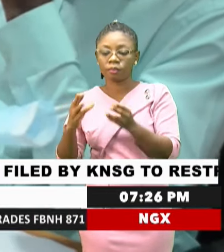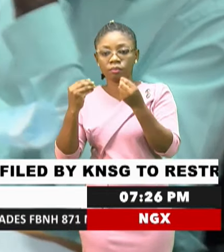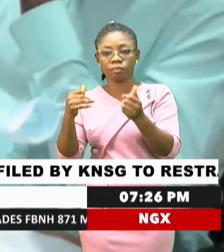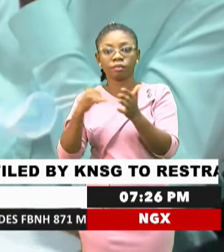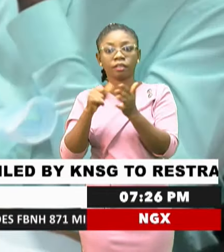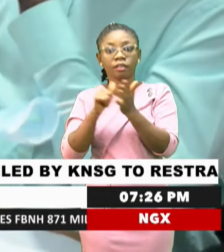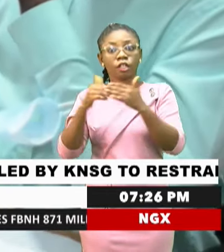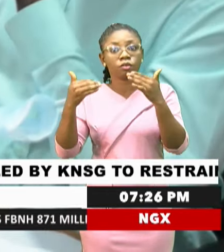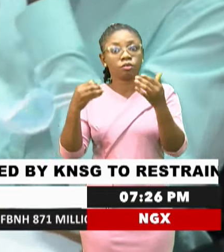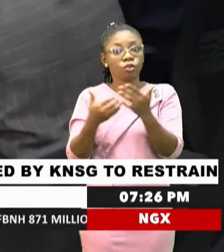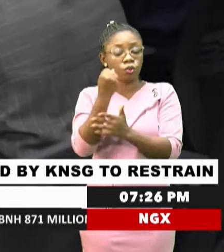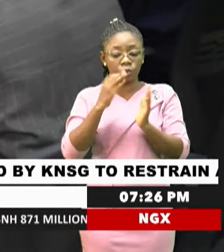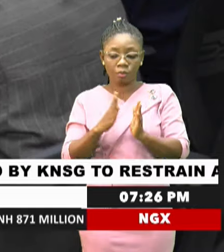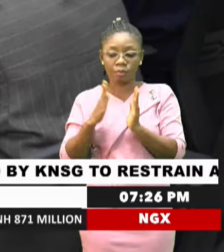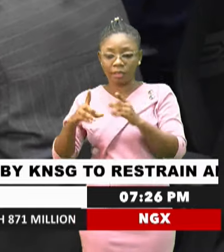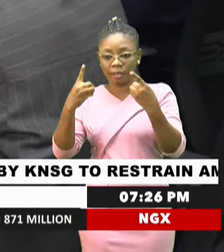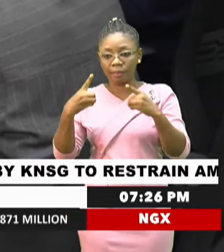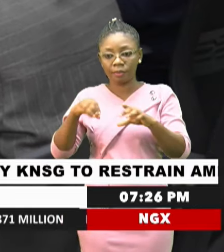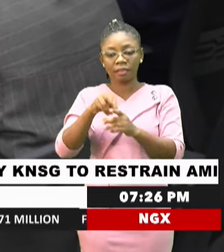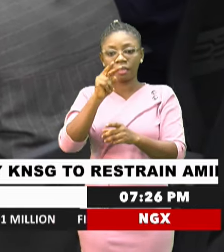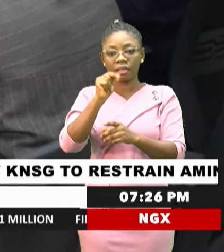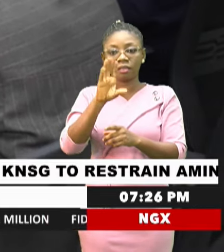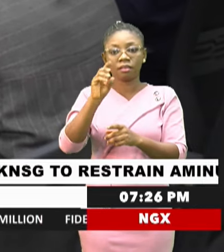held at the NCDC headquarters in Abuja.